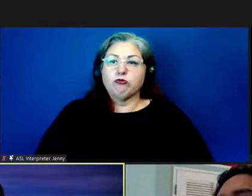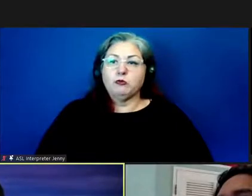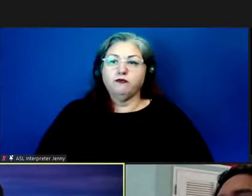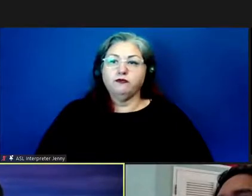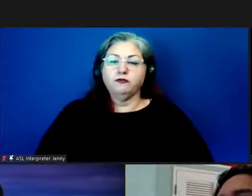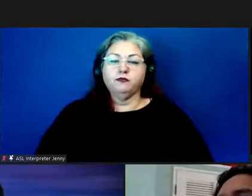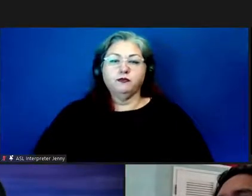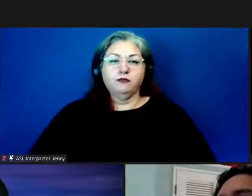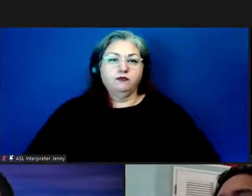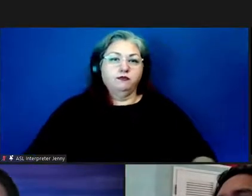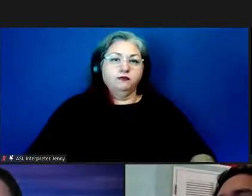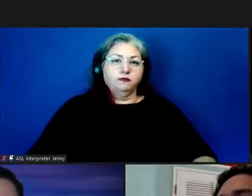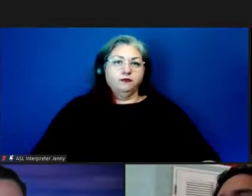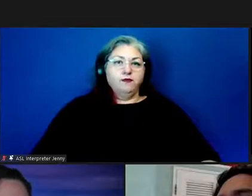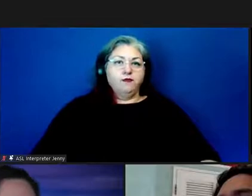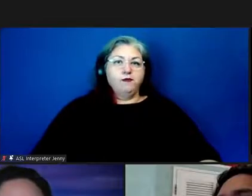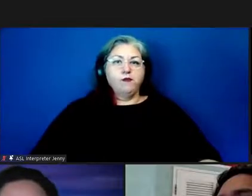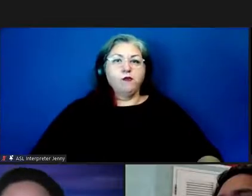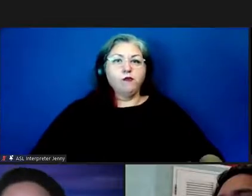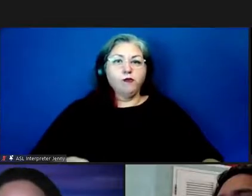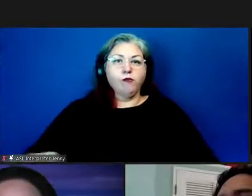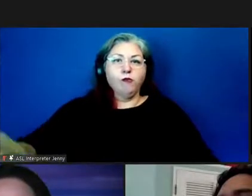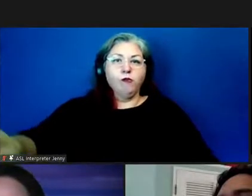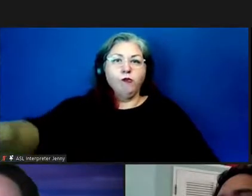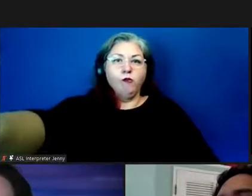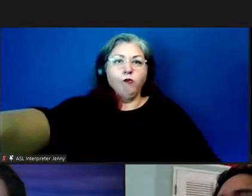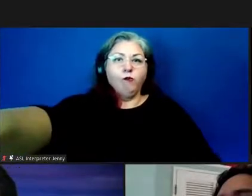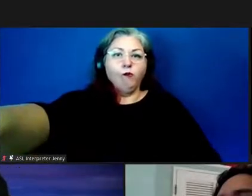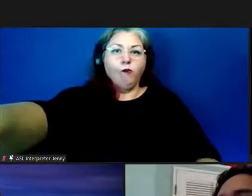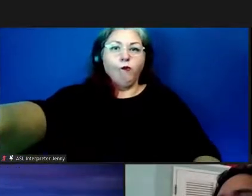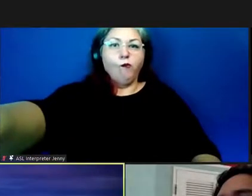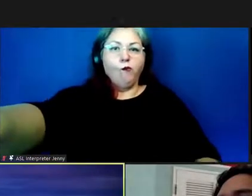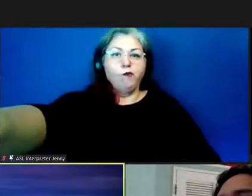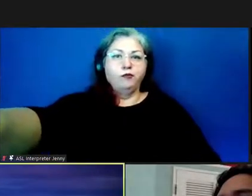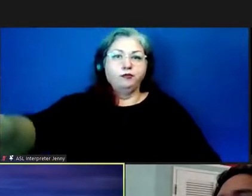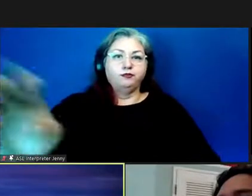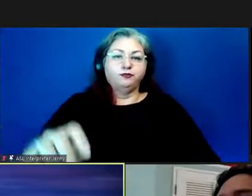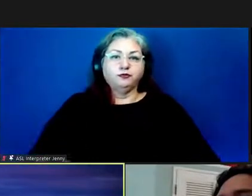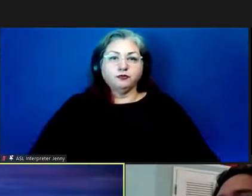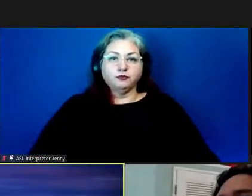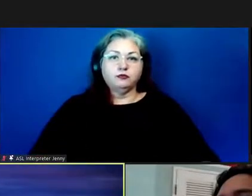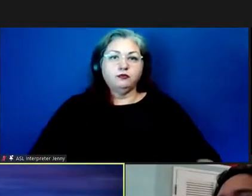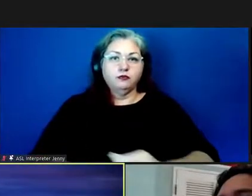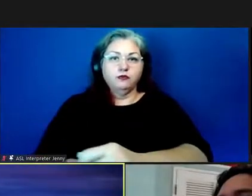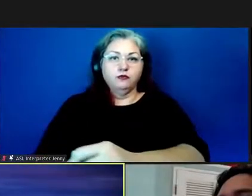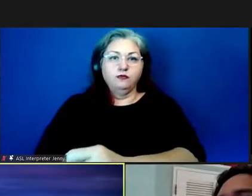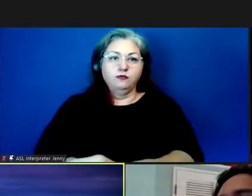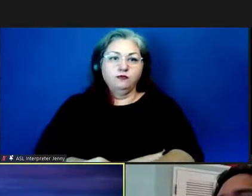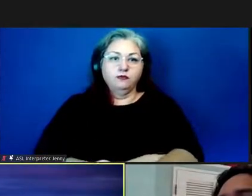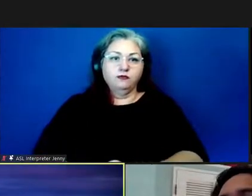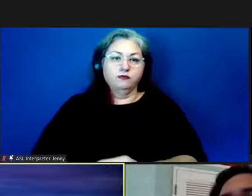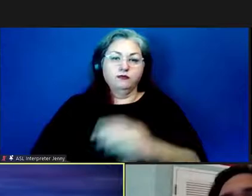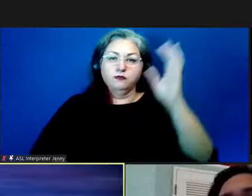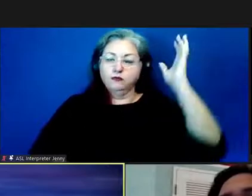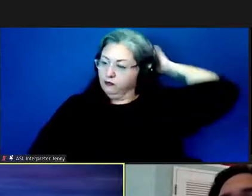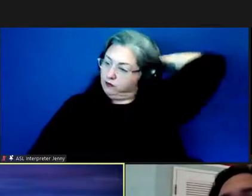Have you put the hosting privileges back to me? Oops. That was a mess.